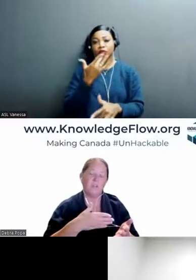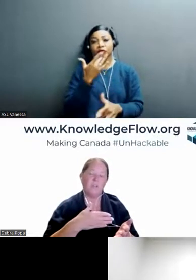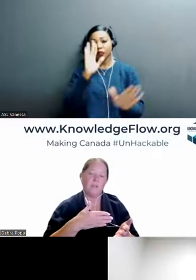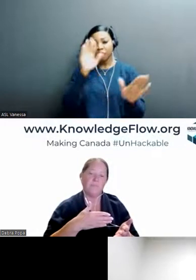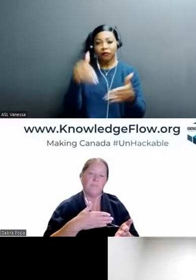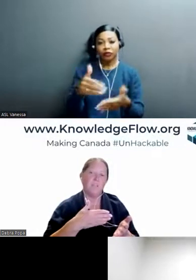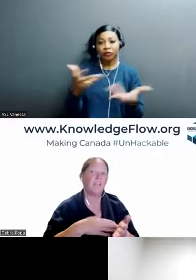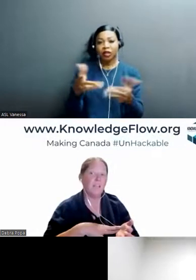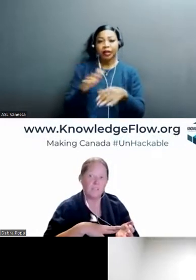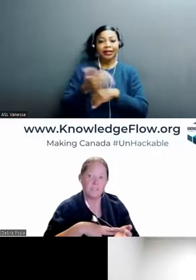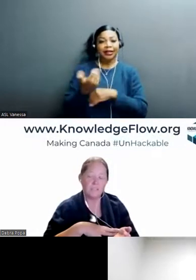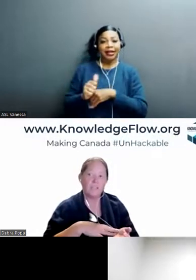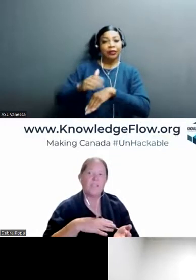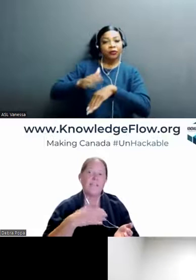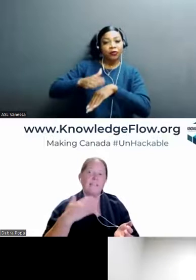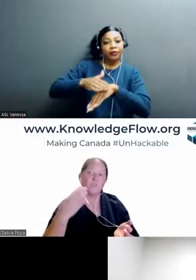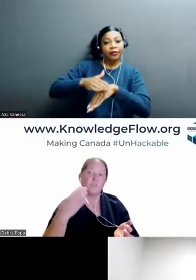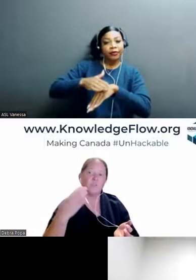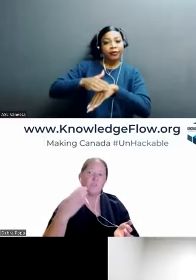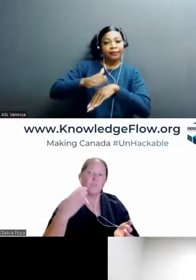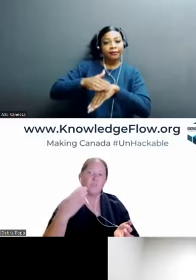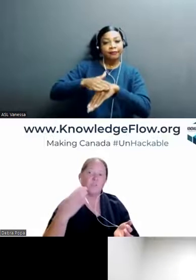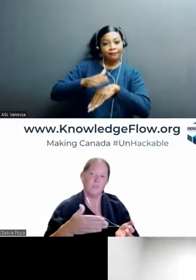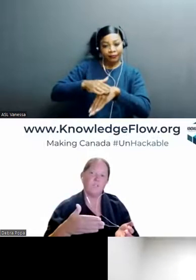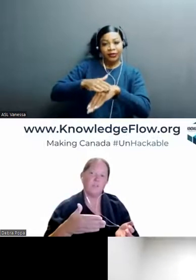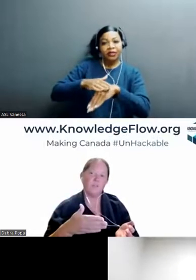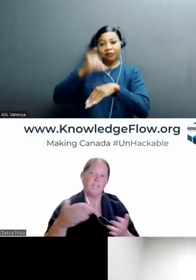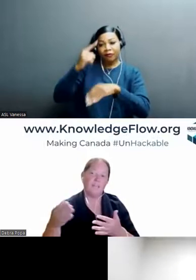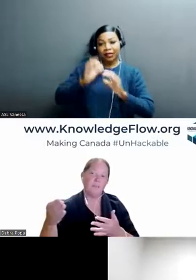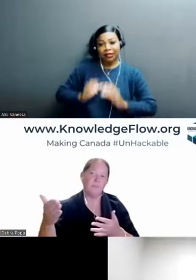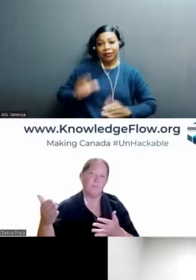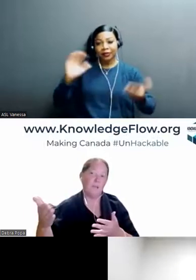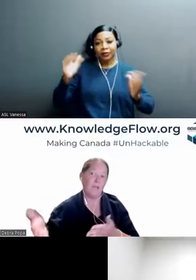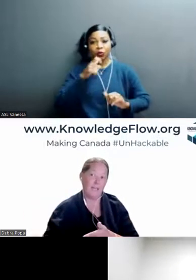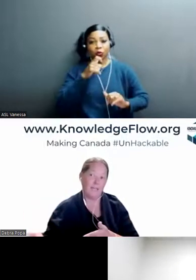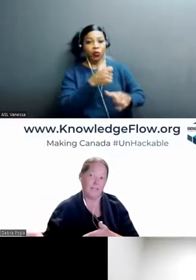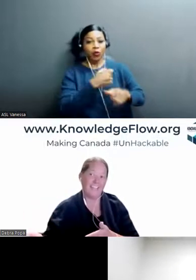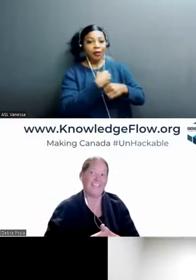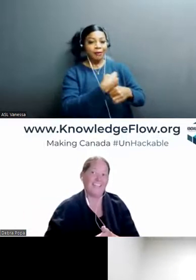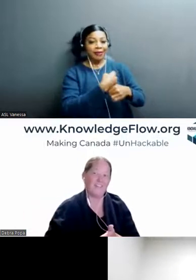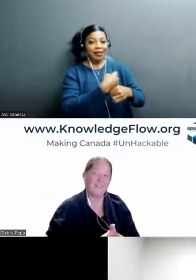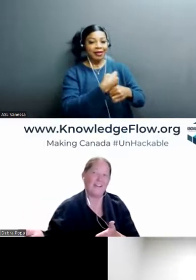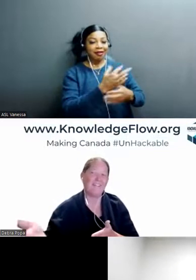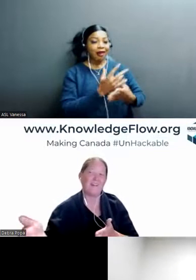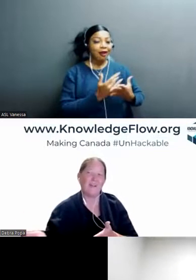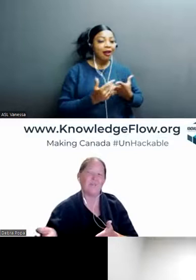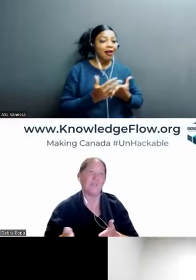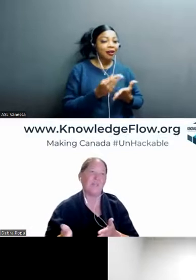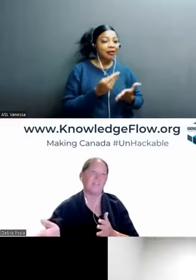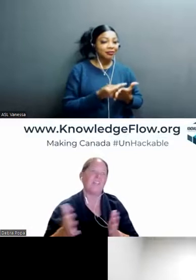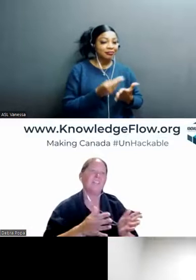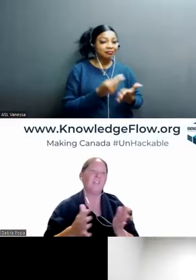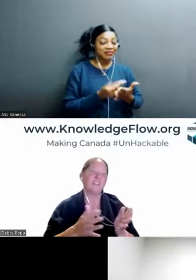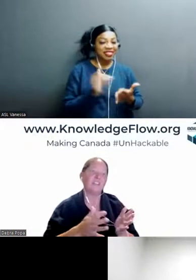client as opposed to the person who's making the money from my